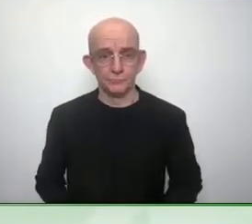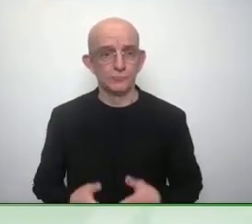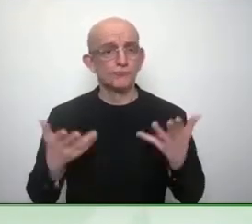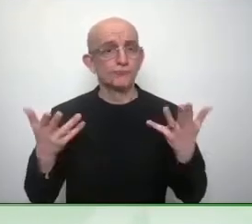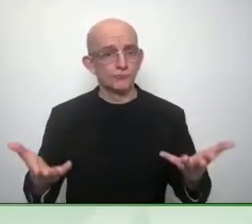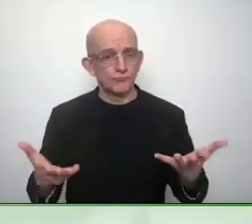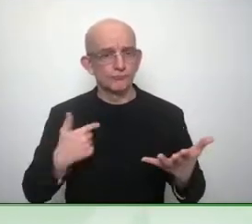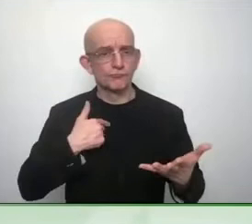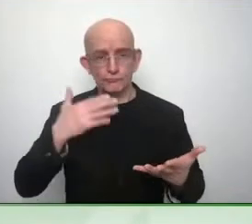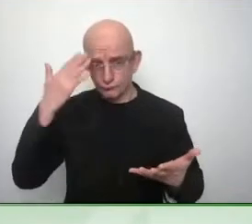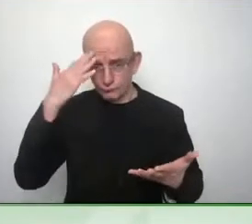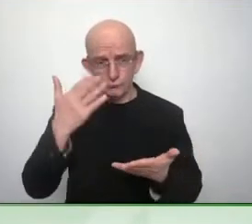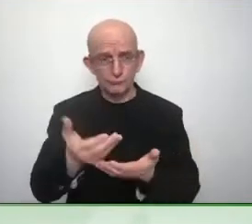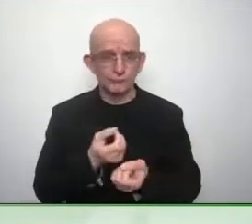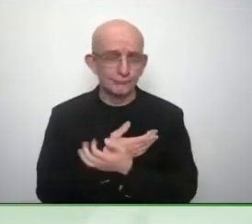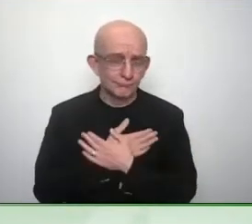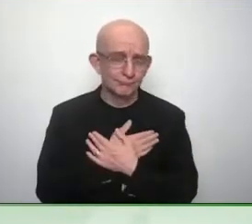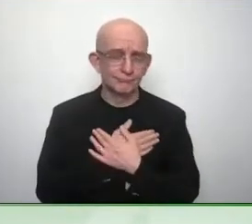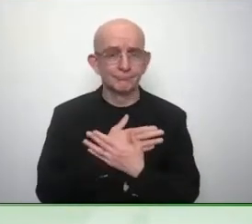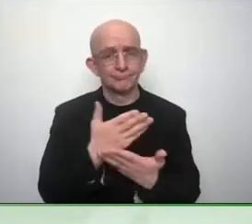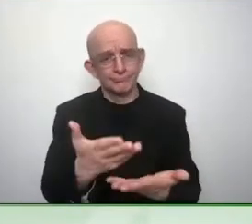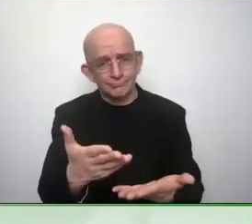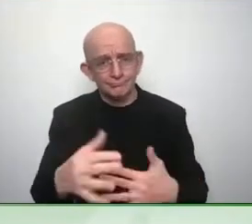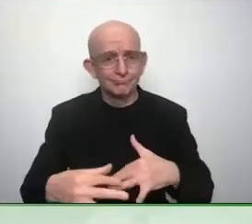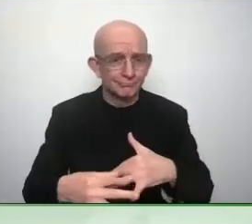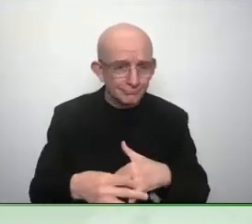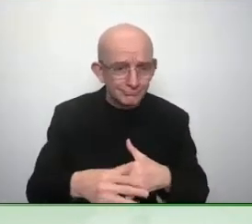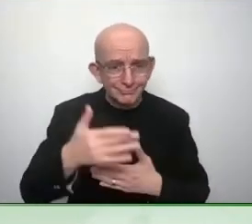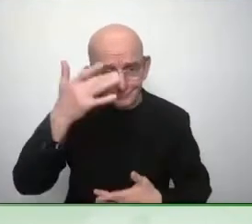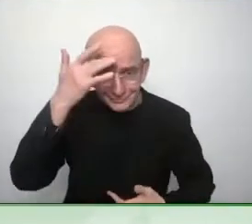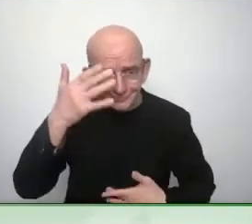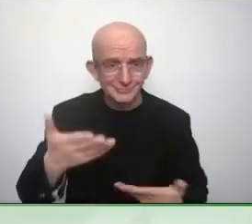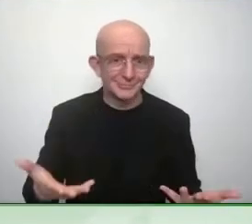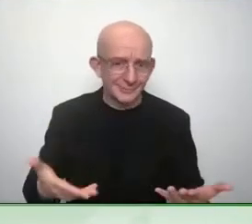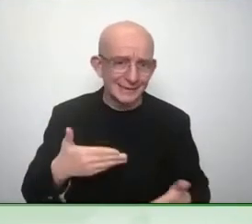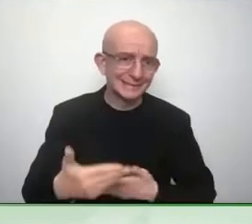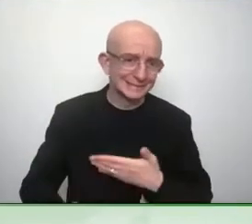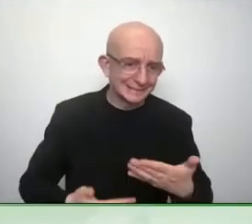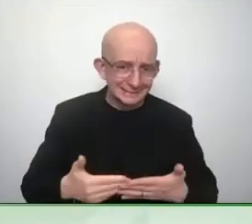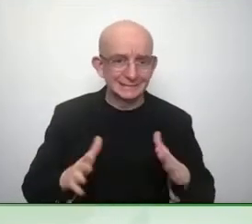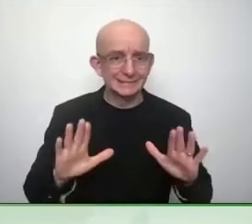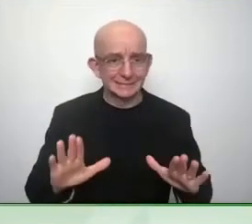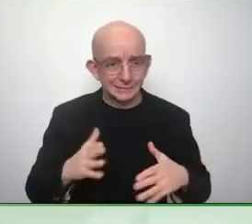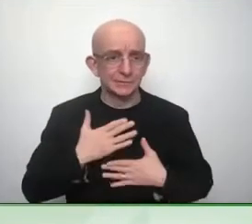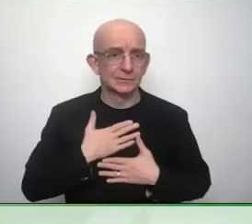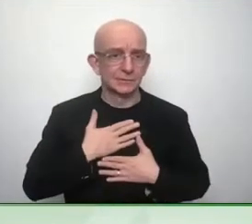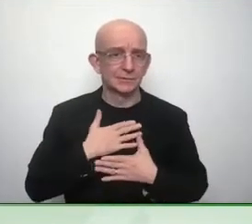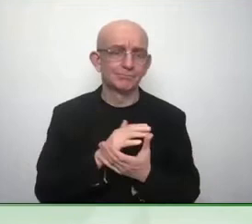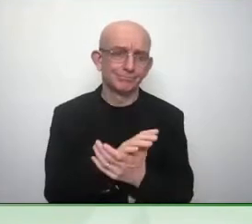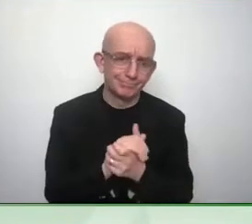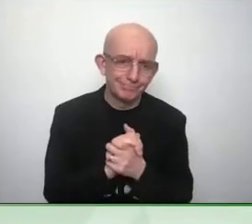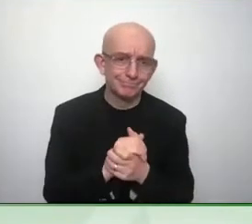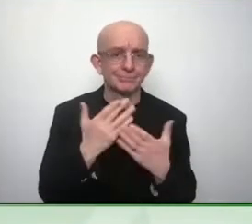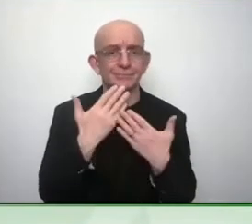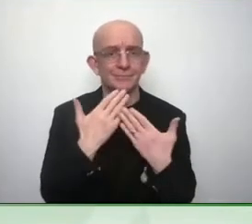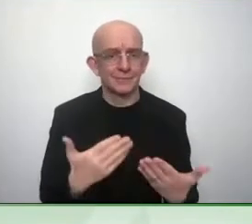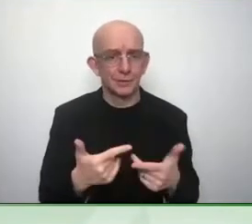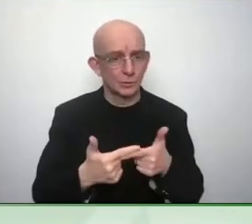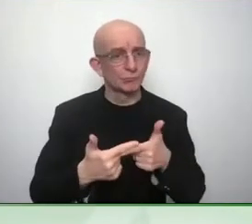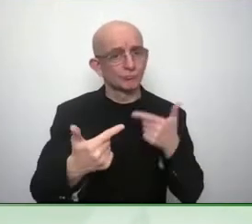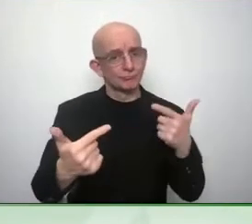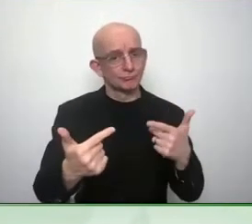I mean look Debra when you know I've been in this field for 22 years and you were one of the